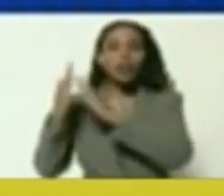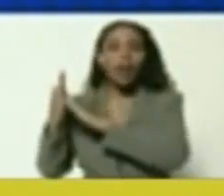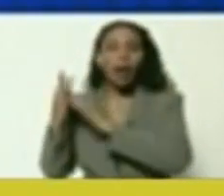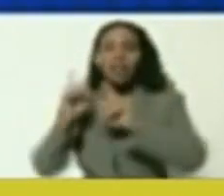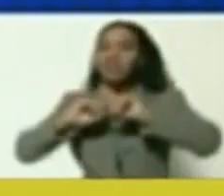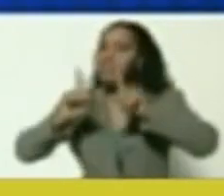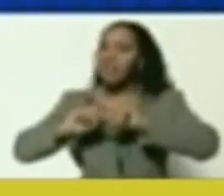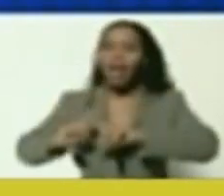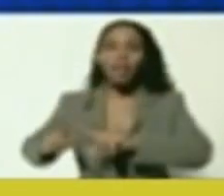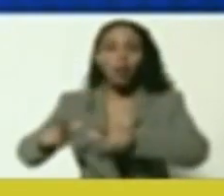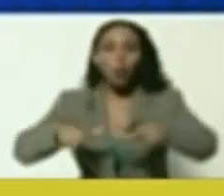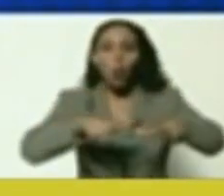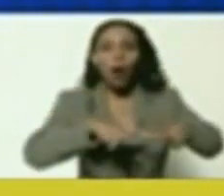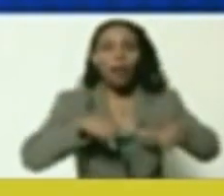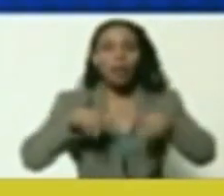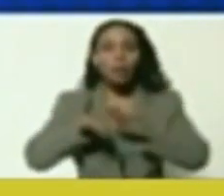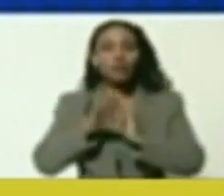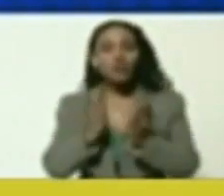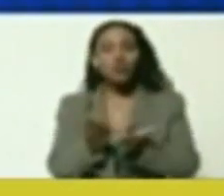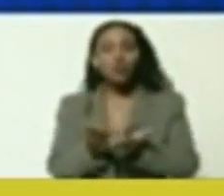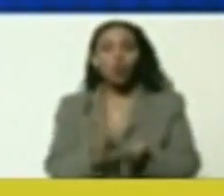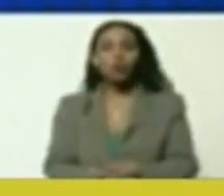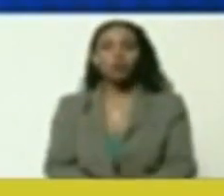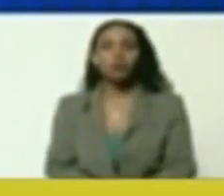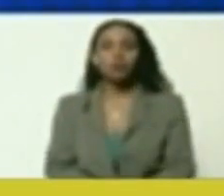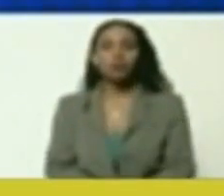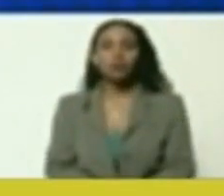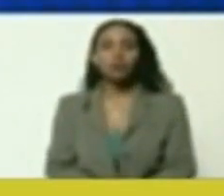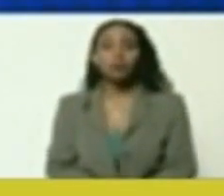since the first settlements in the planet